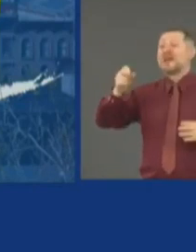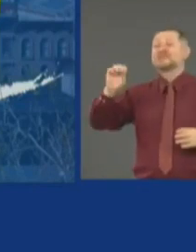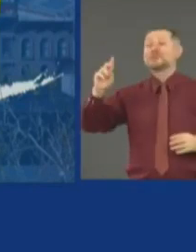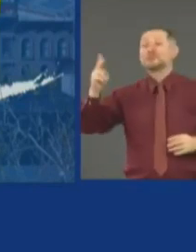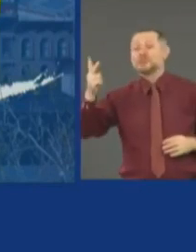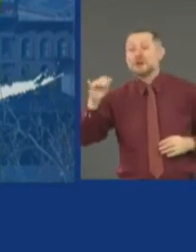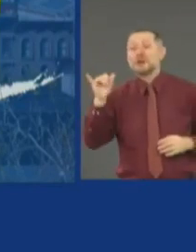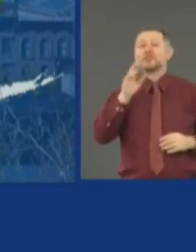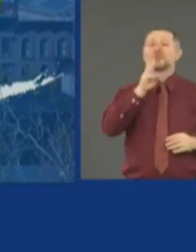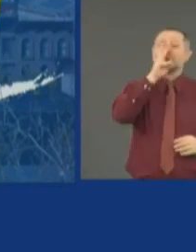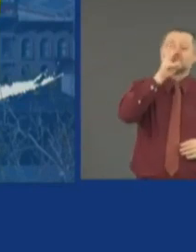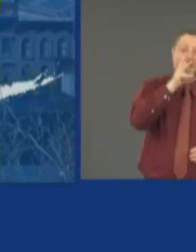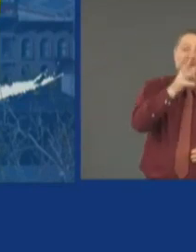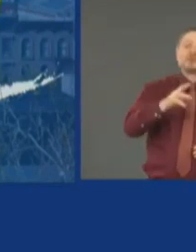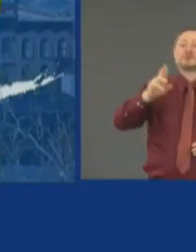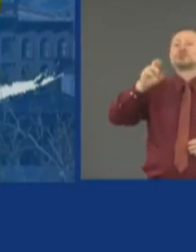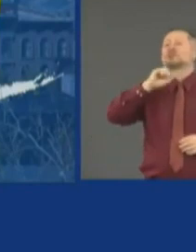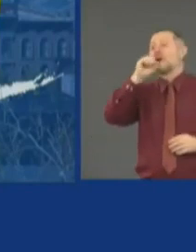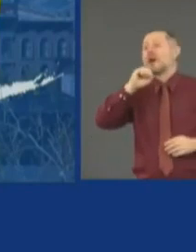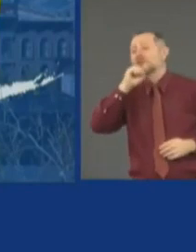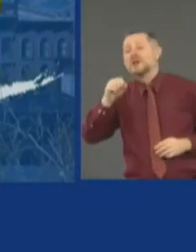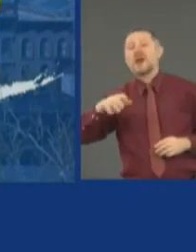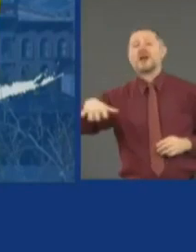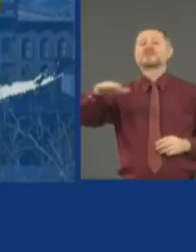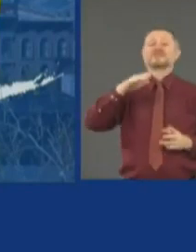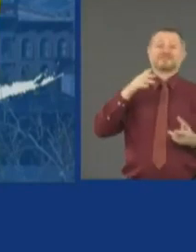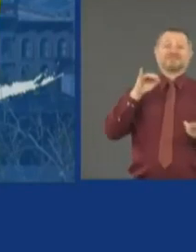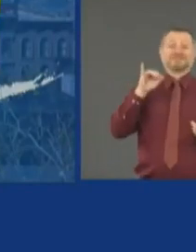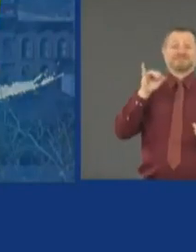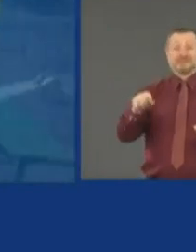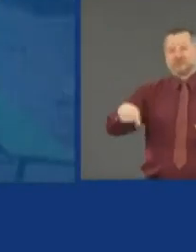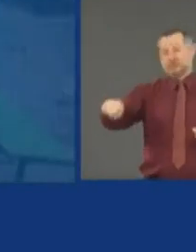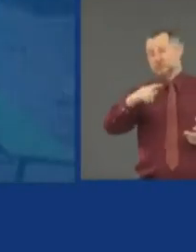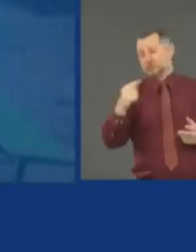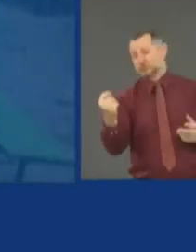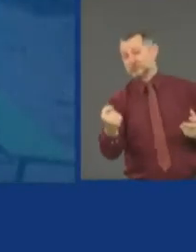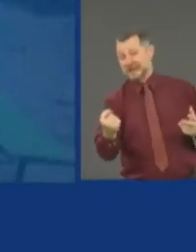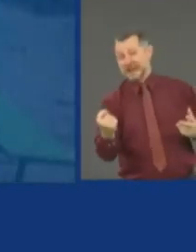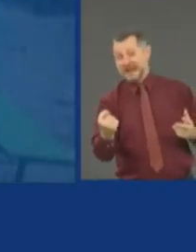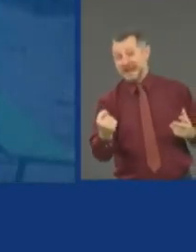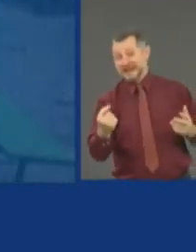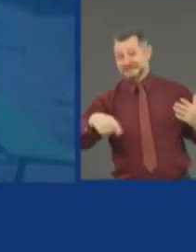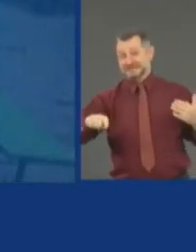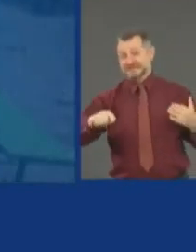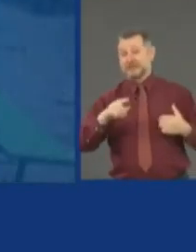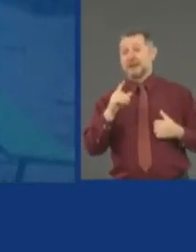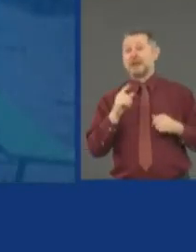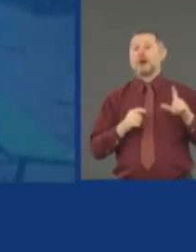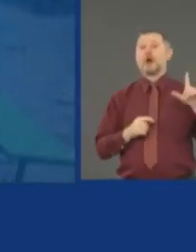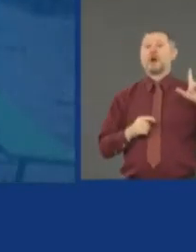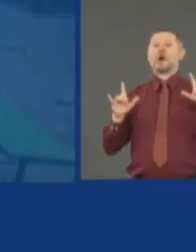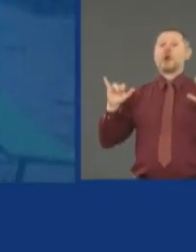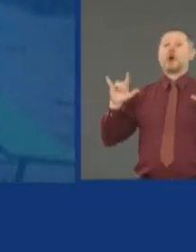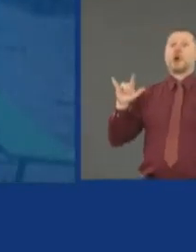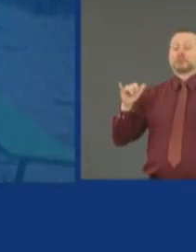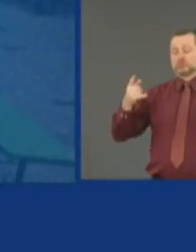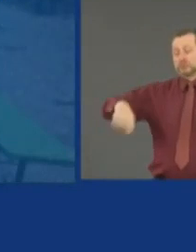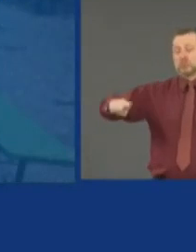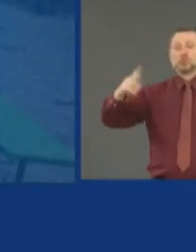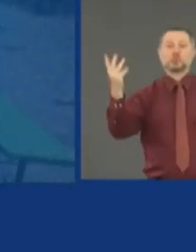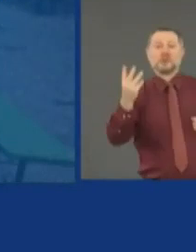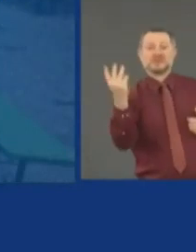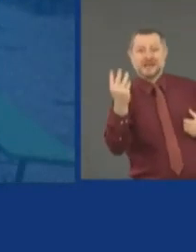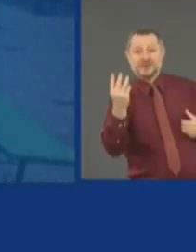Hudson Valley go next Tuesday. Long Island goes next Wednesday. Remember what outdoor dining is. It is